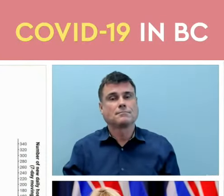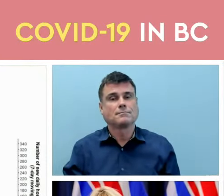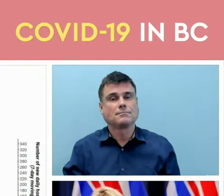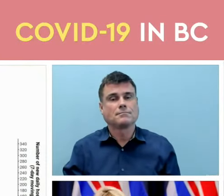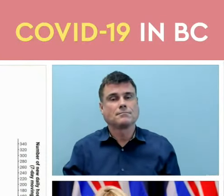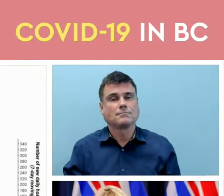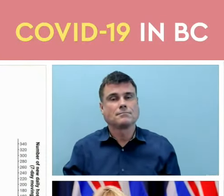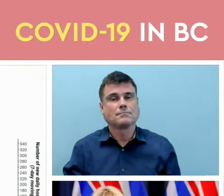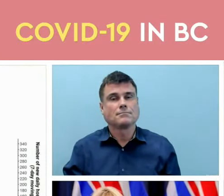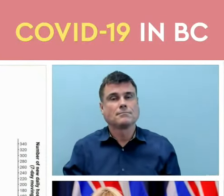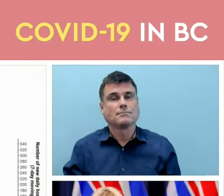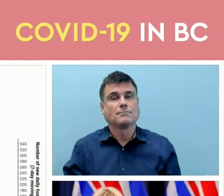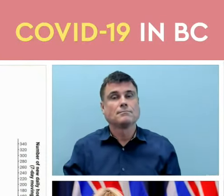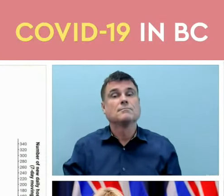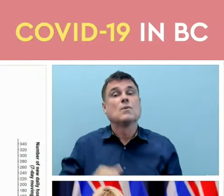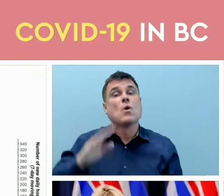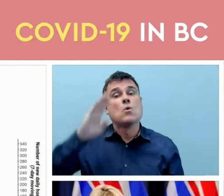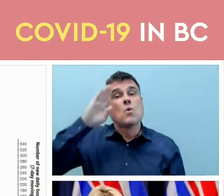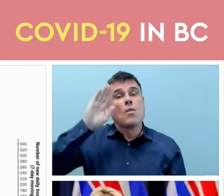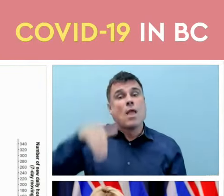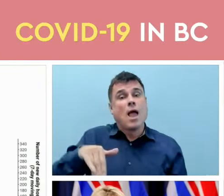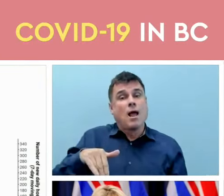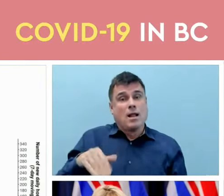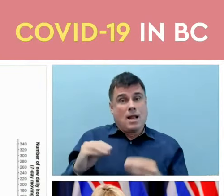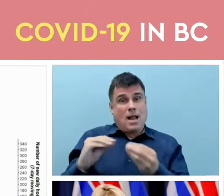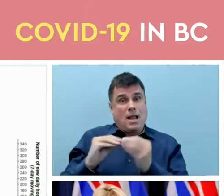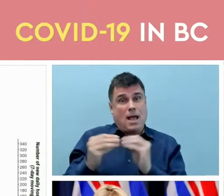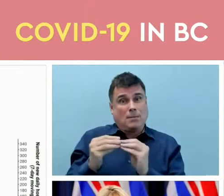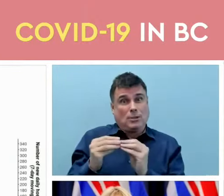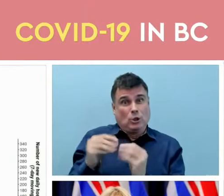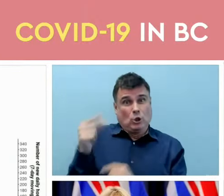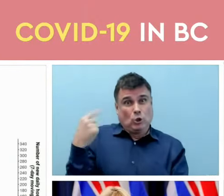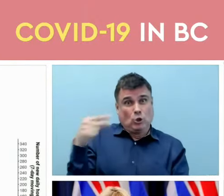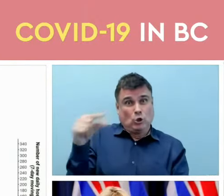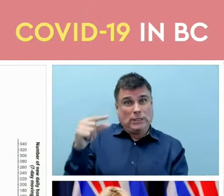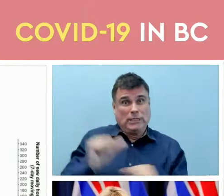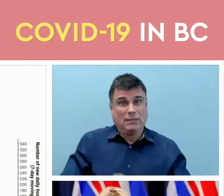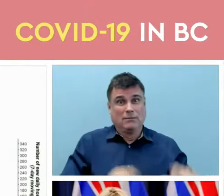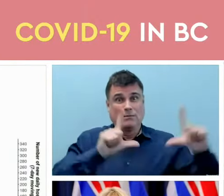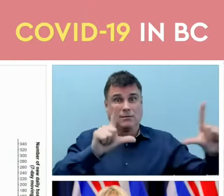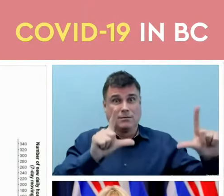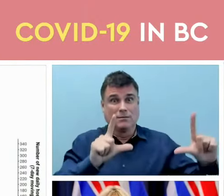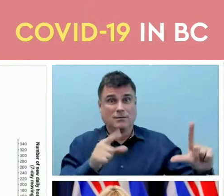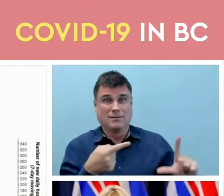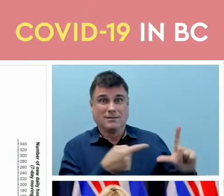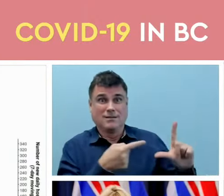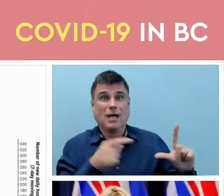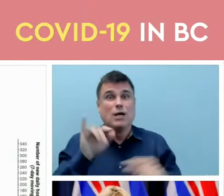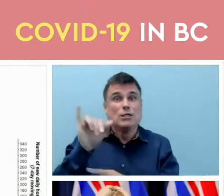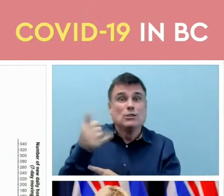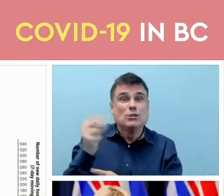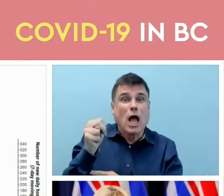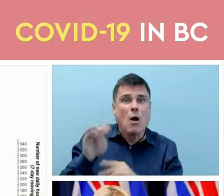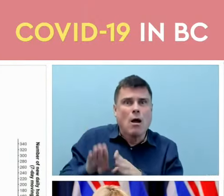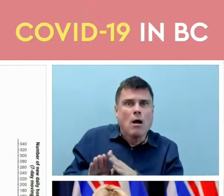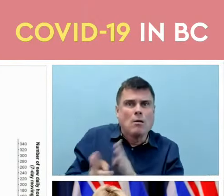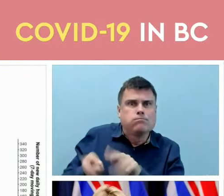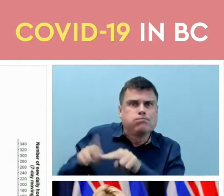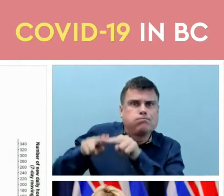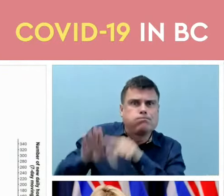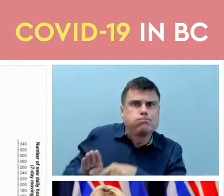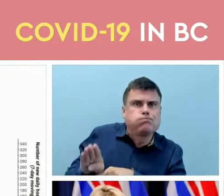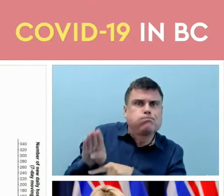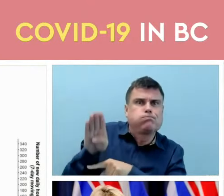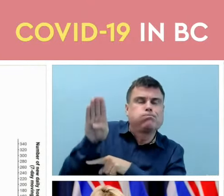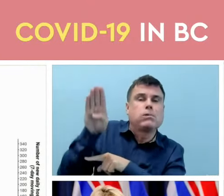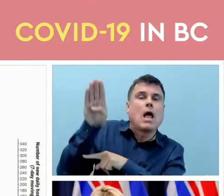cases in green in this slide peaked in early January and have come down steadily. They have levelled off, levelled off at